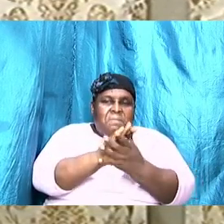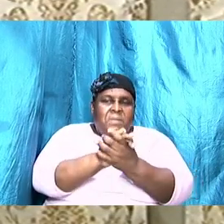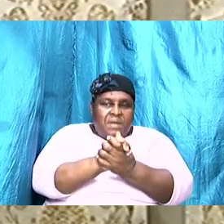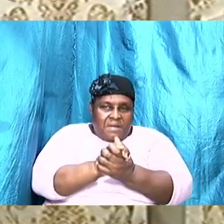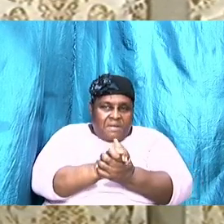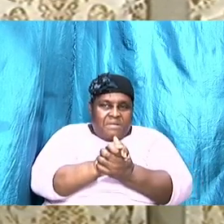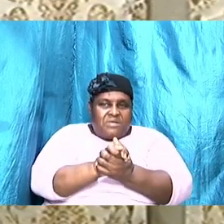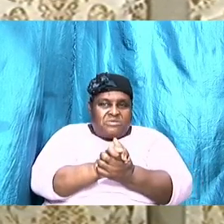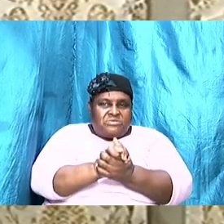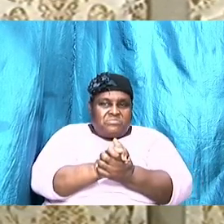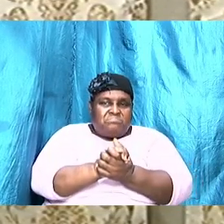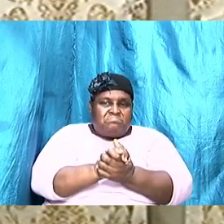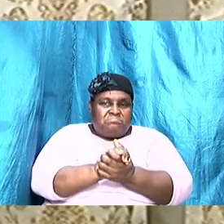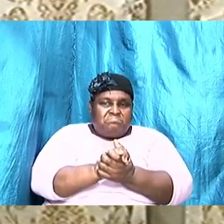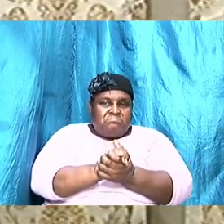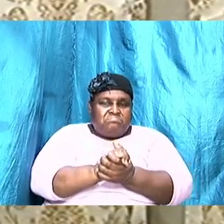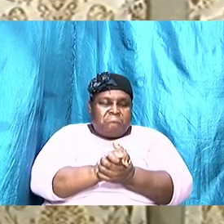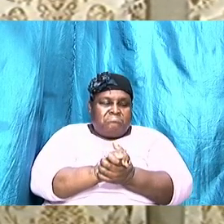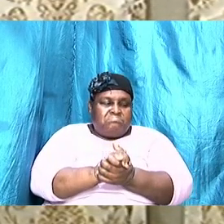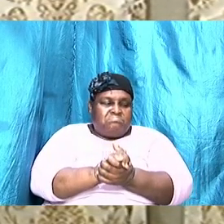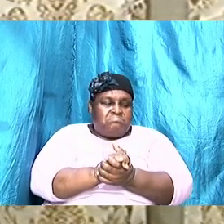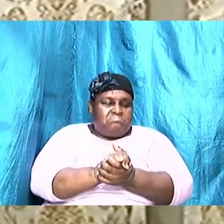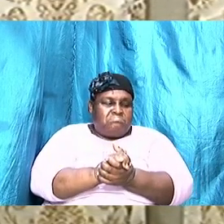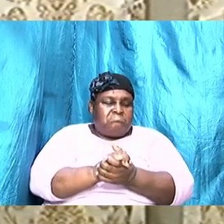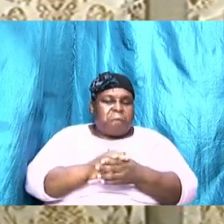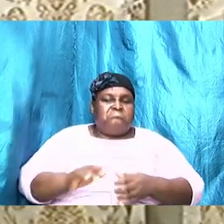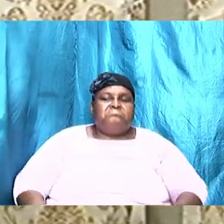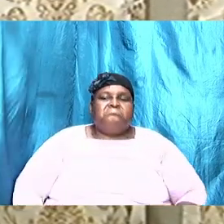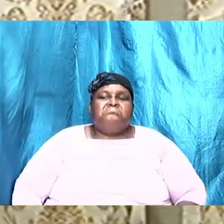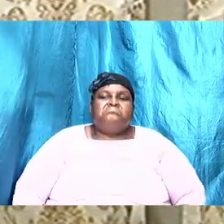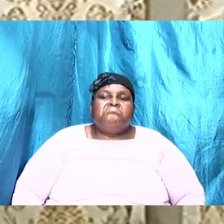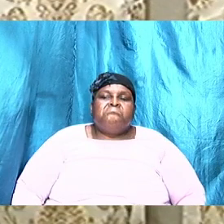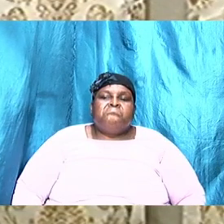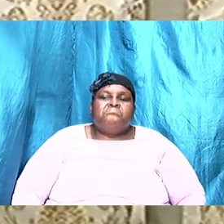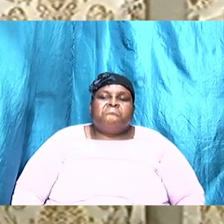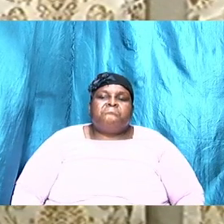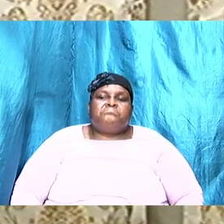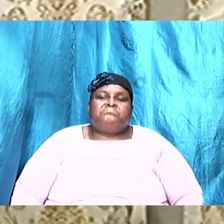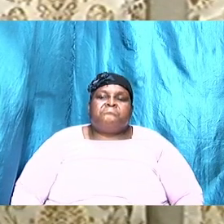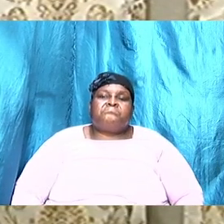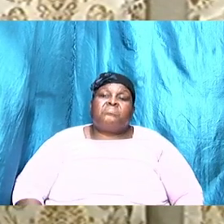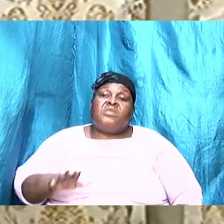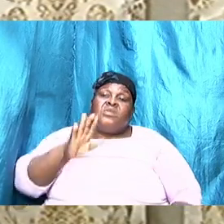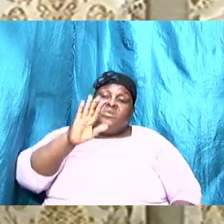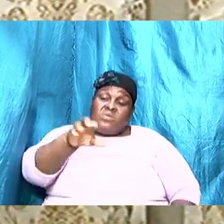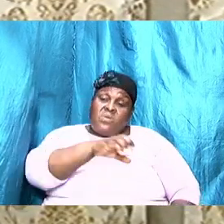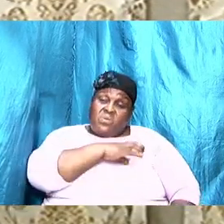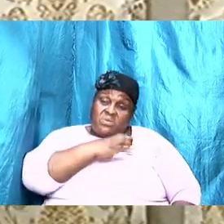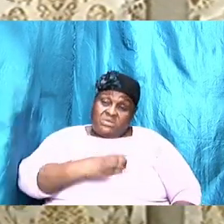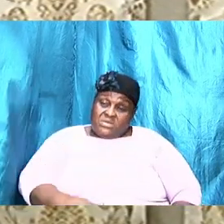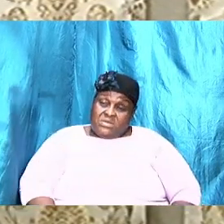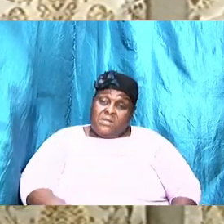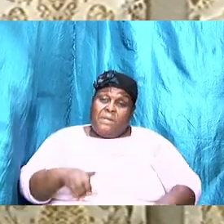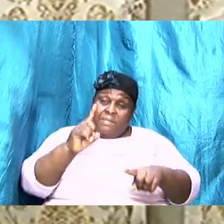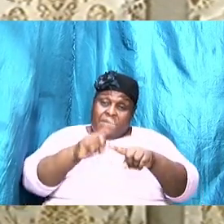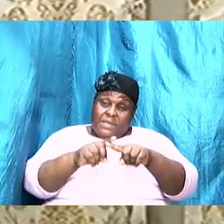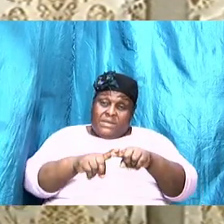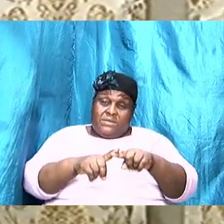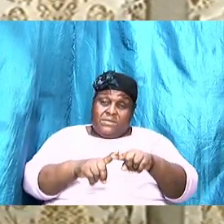but the process must begin your Christianity depends on it